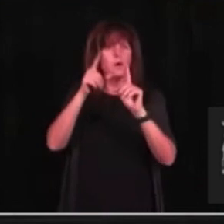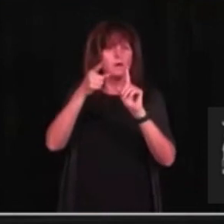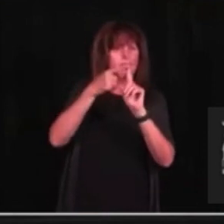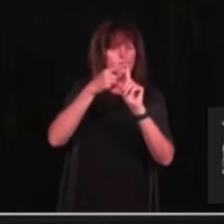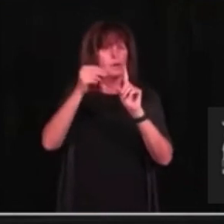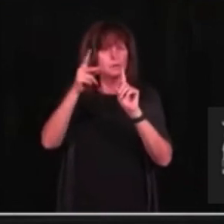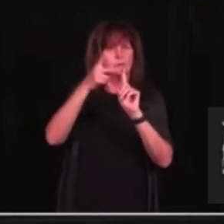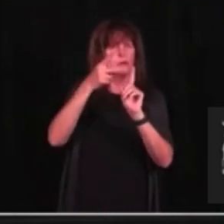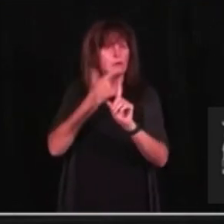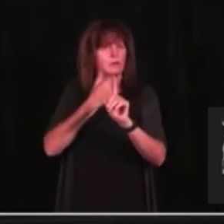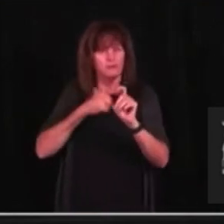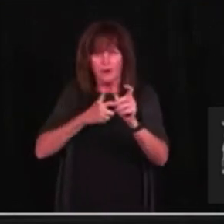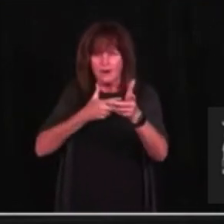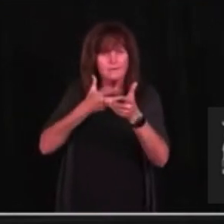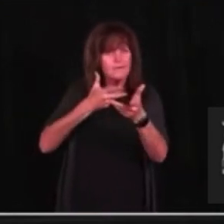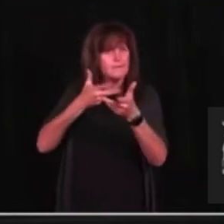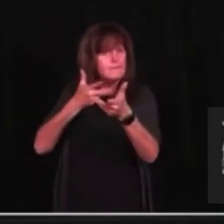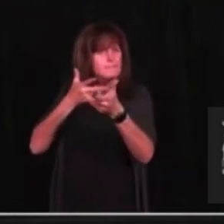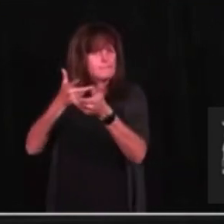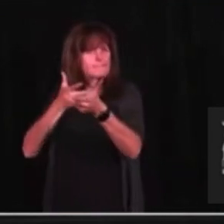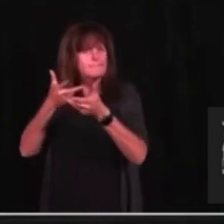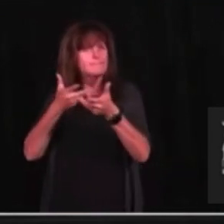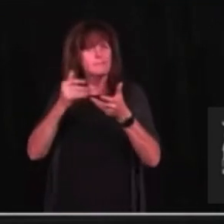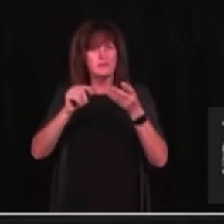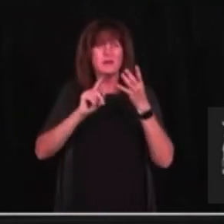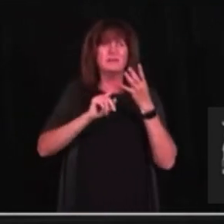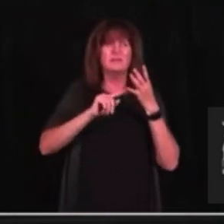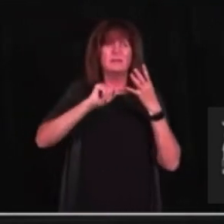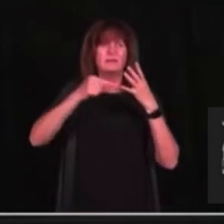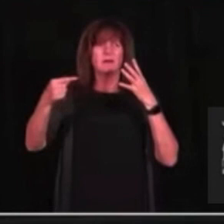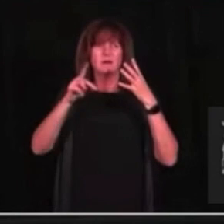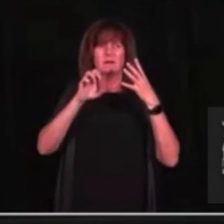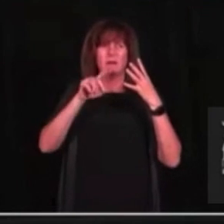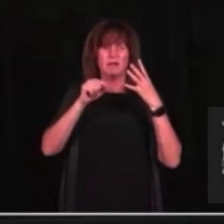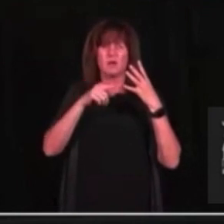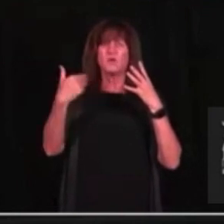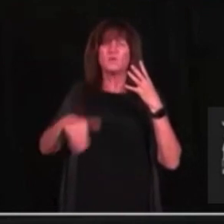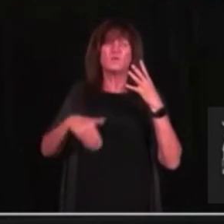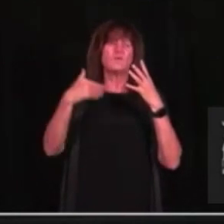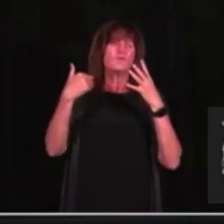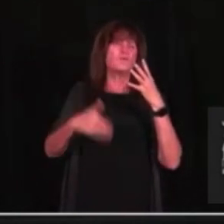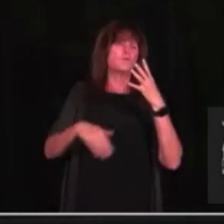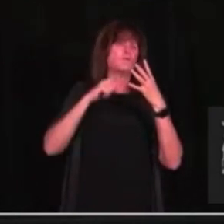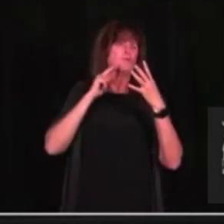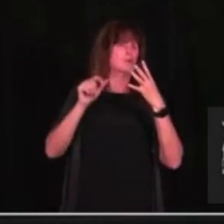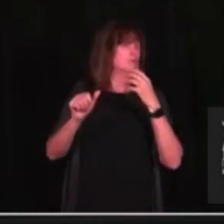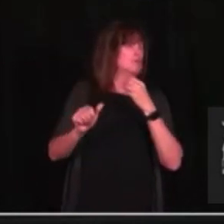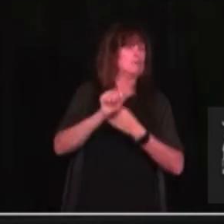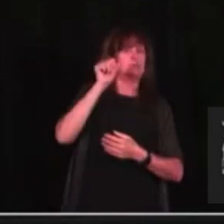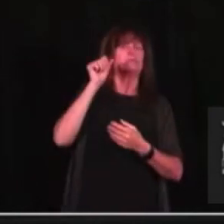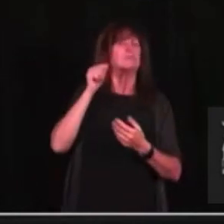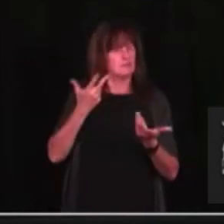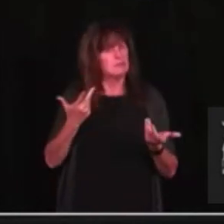The threat of COVID-19 and the Delta variant remains strong and will continue to pose a risk until we receive and